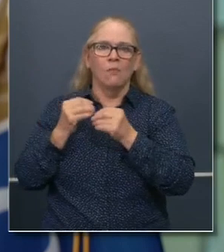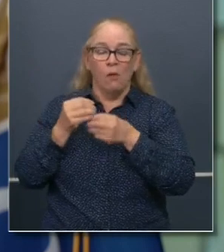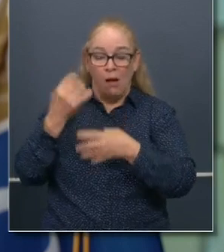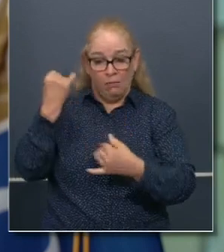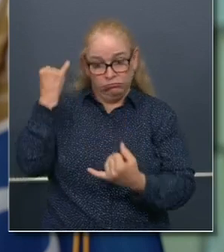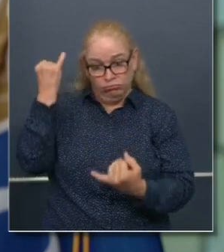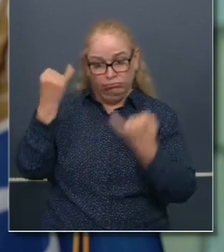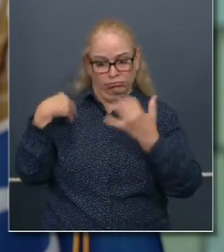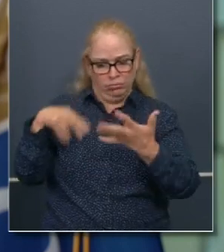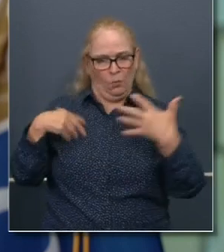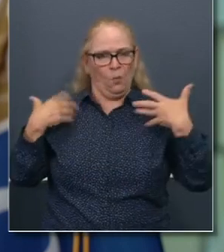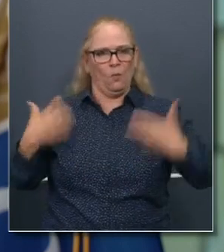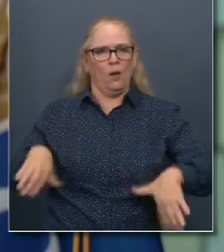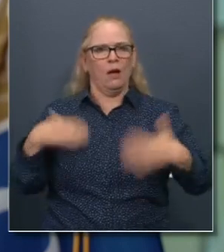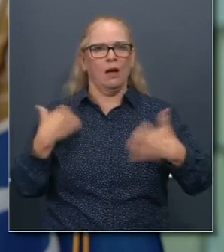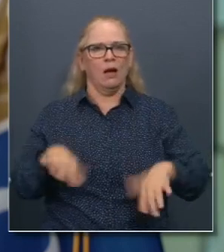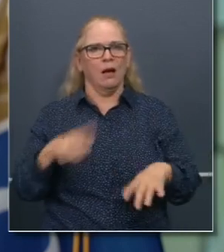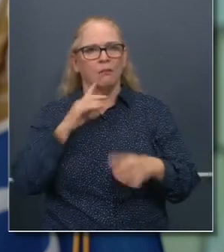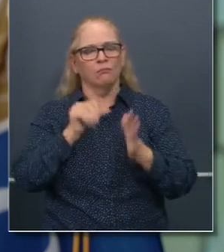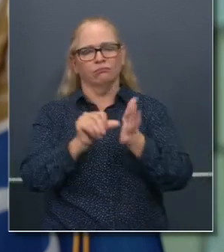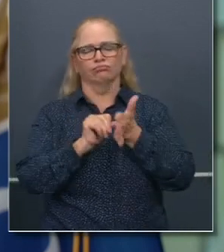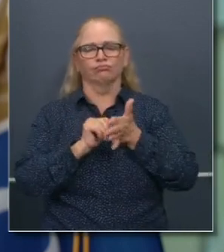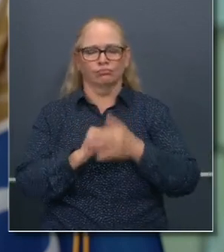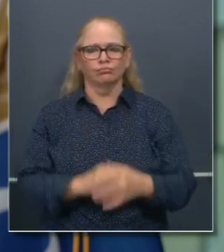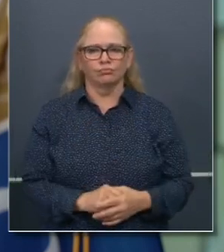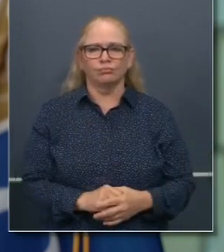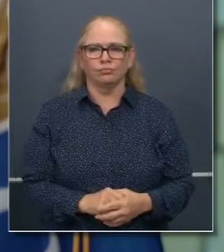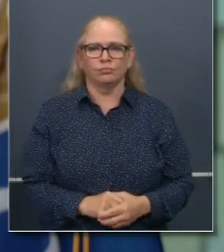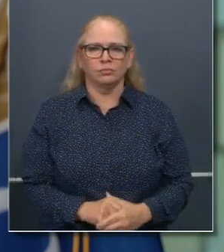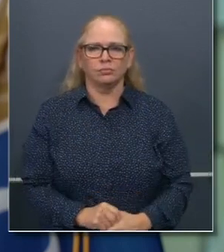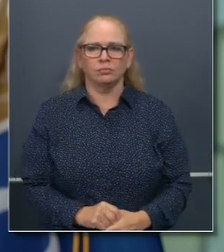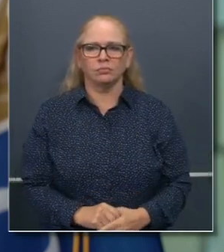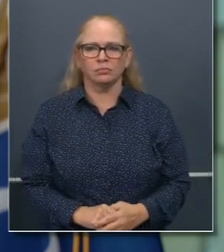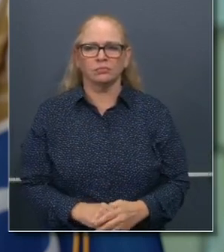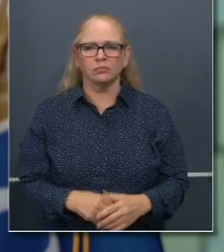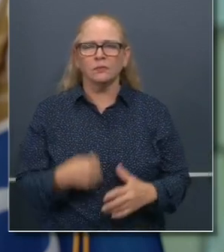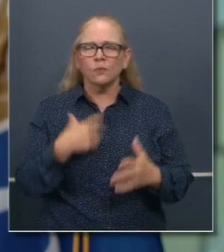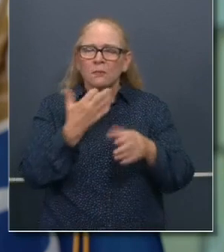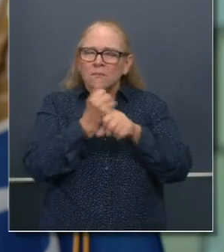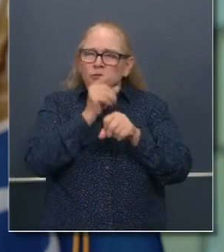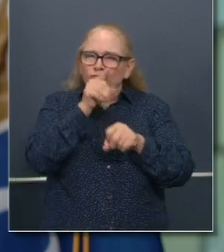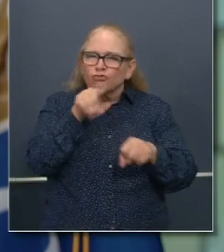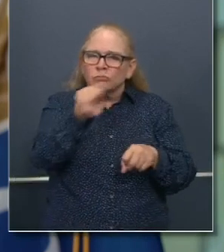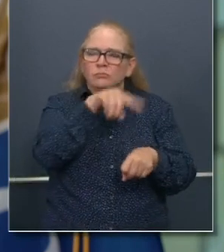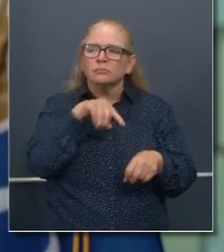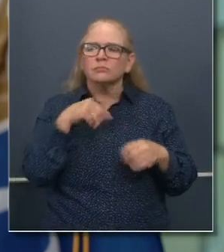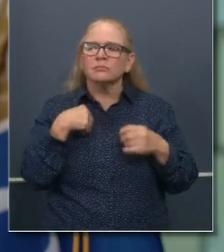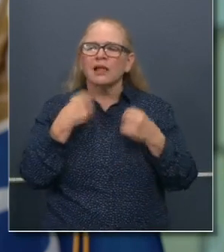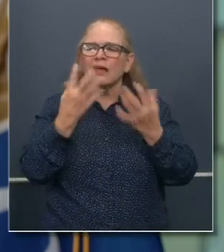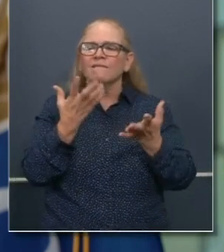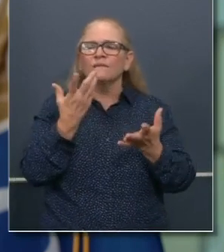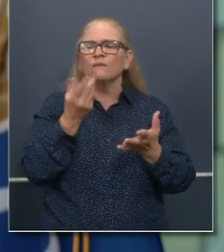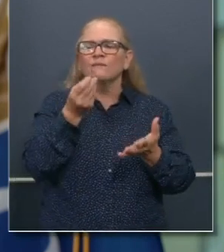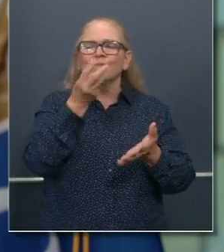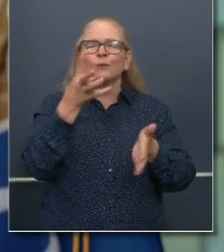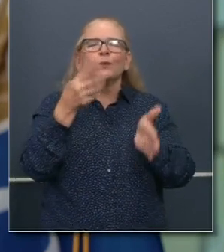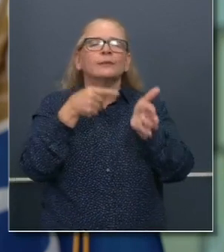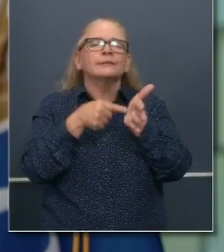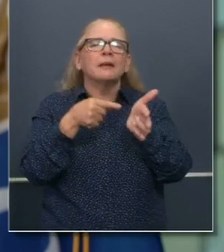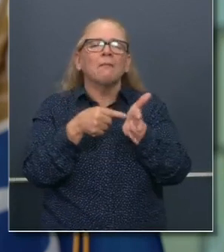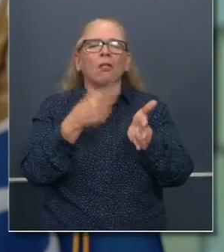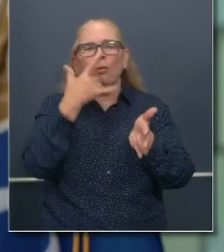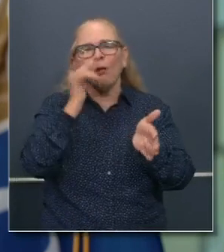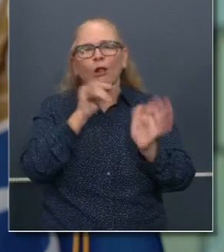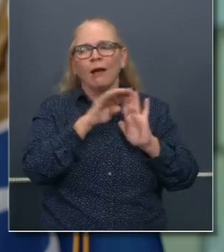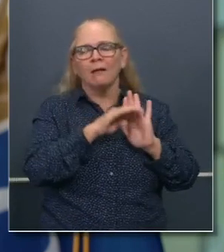it is not intentional, uh, that neglect. I just wanted to put together a list today where I think we've made a lot of progress, but